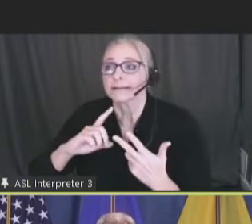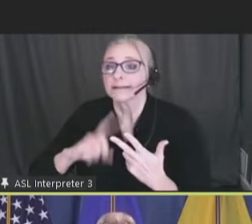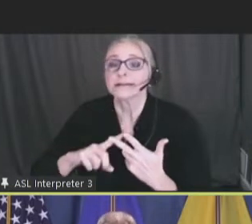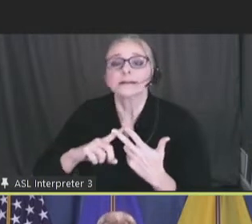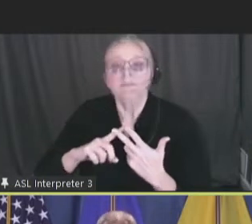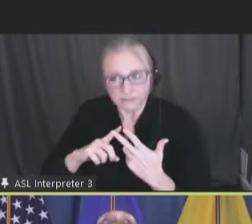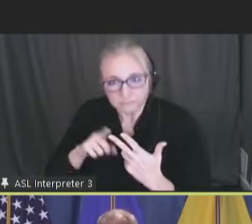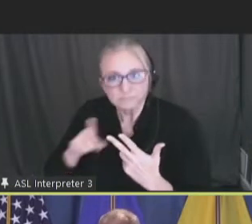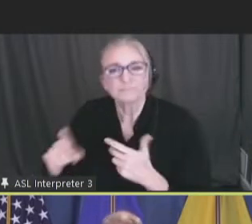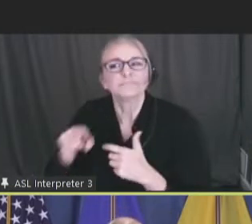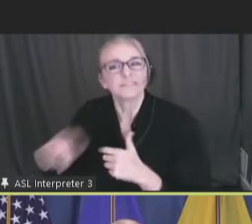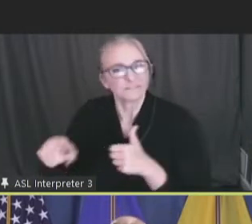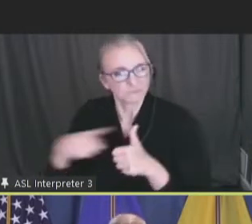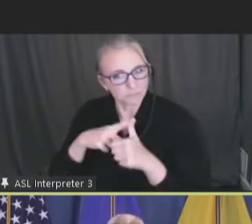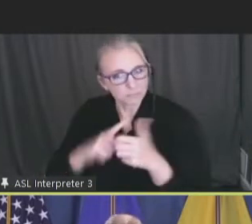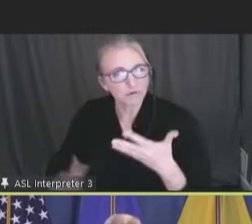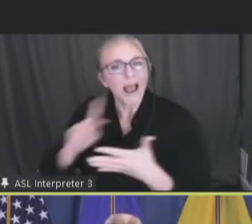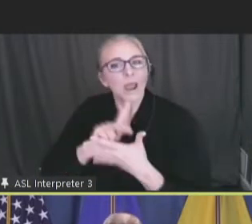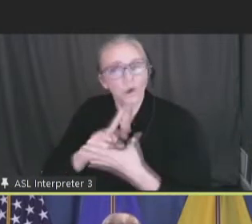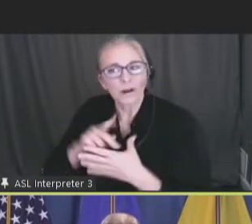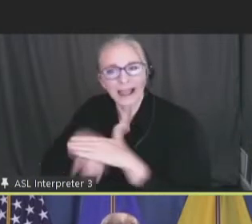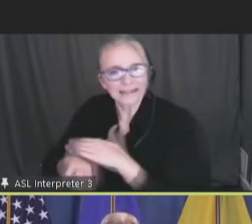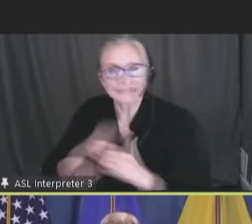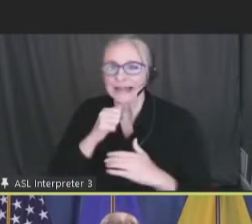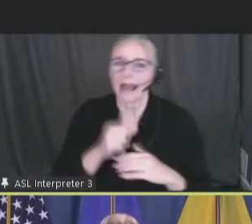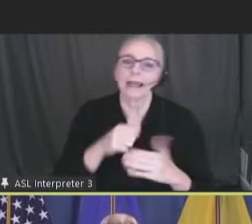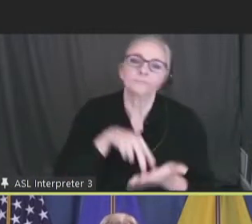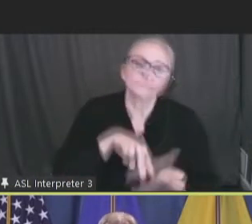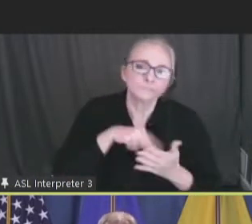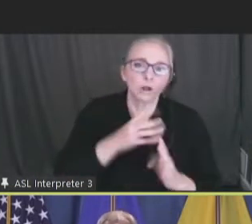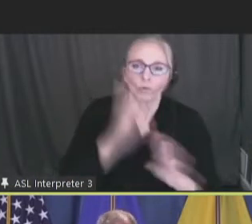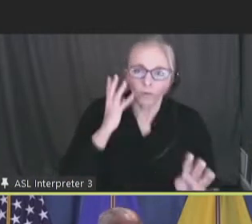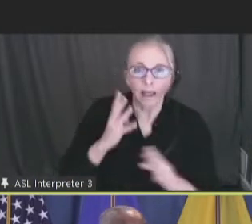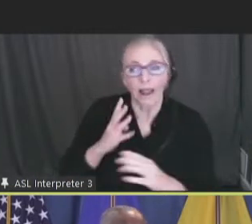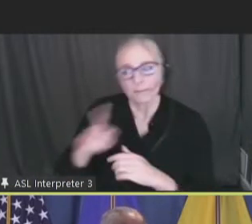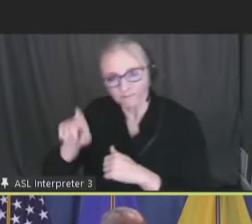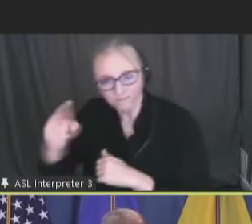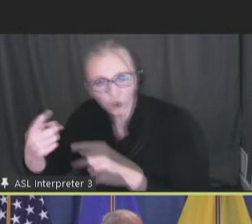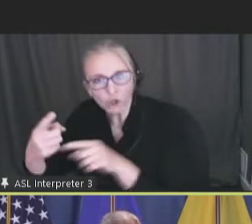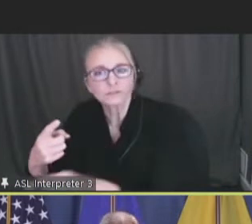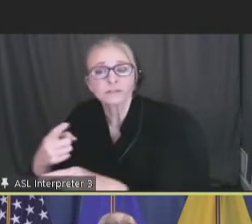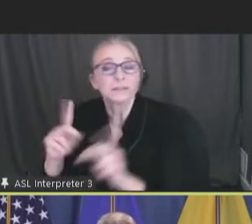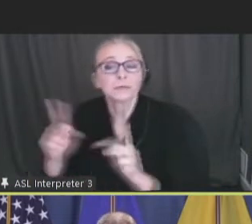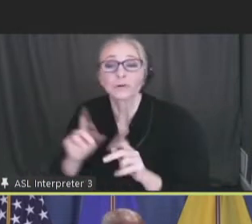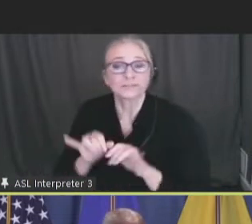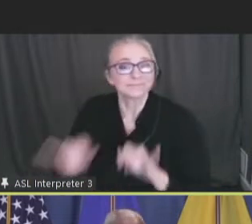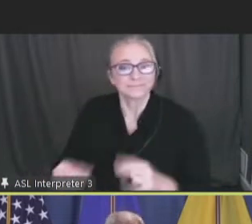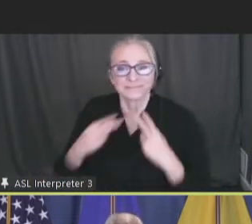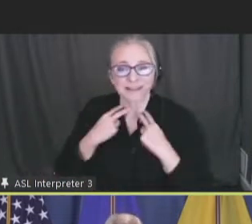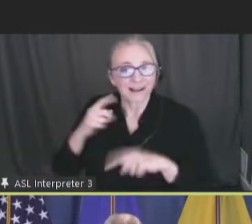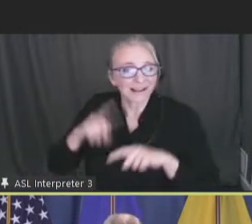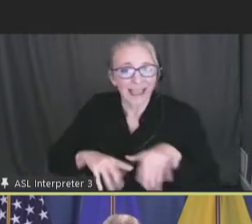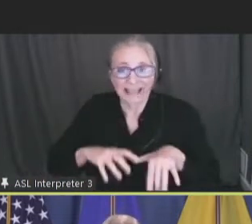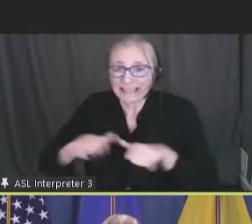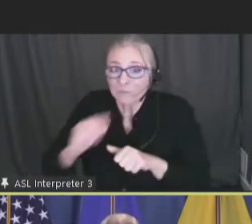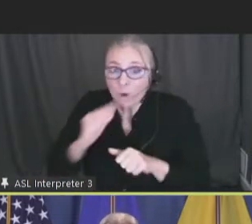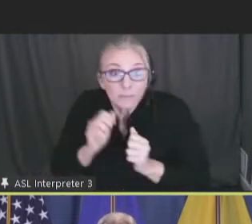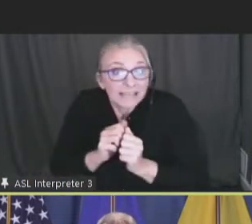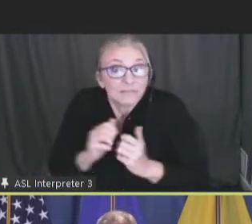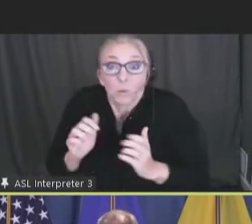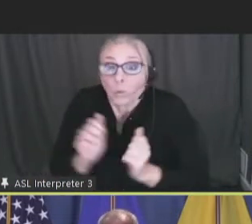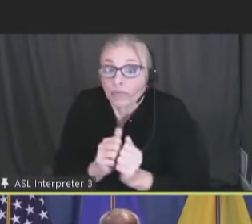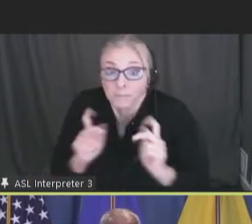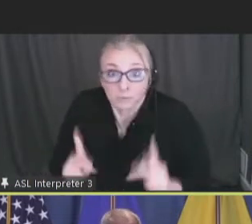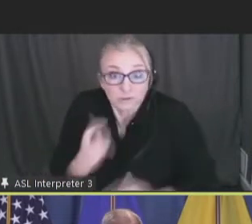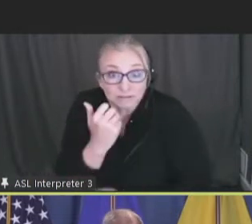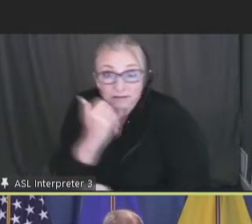access to bypass the lines. And for those who couldn't leave their homes, even with assistance, we needed